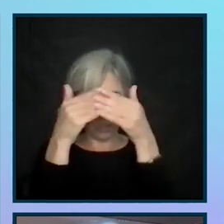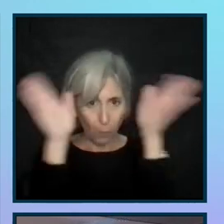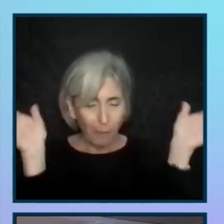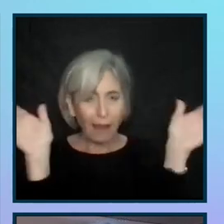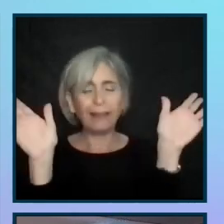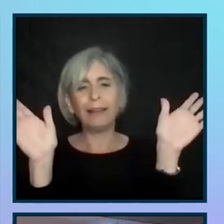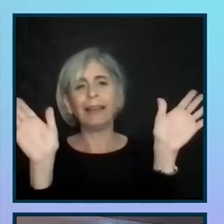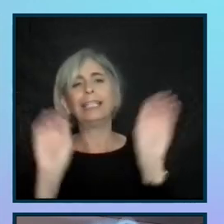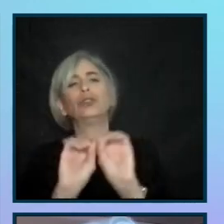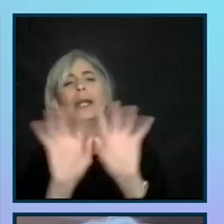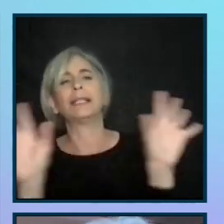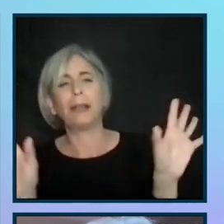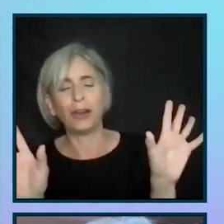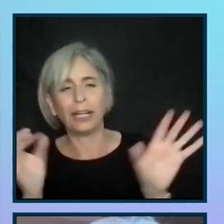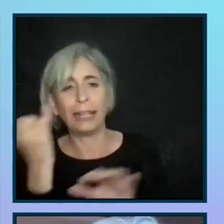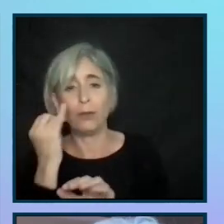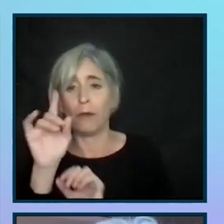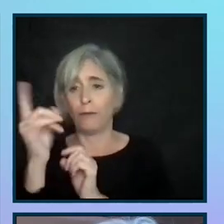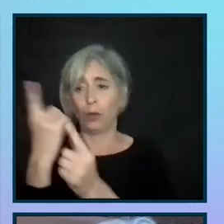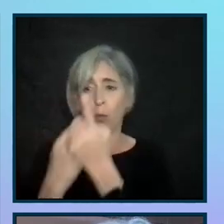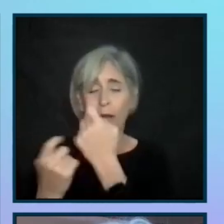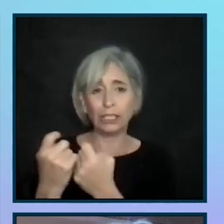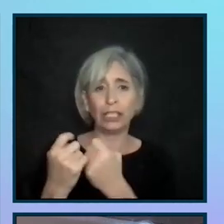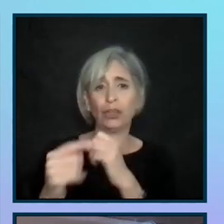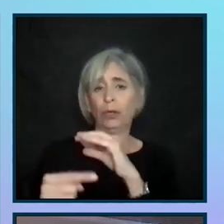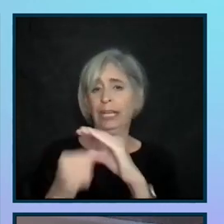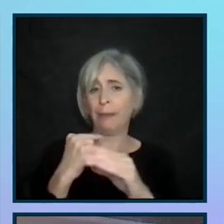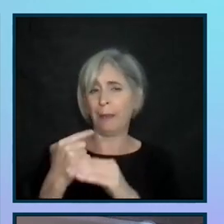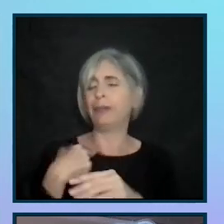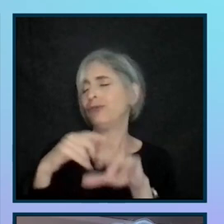can go to that or you can email me offline.